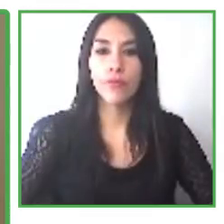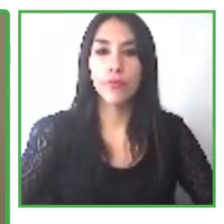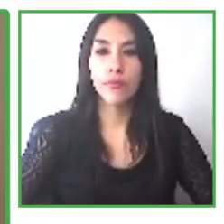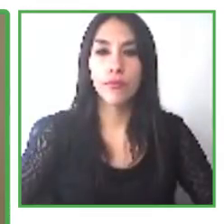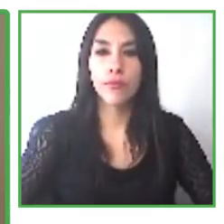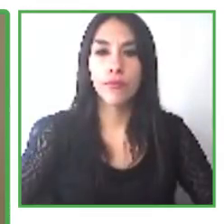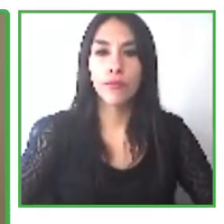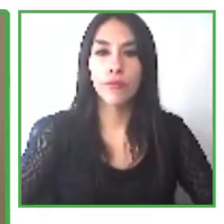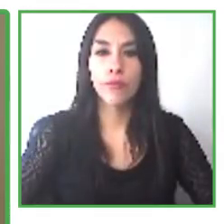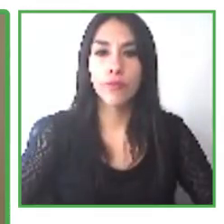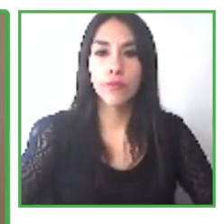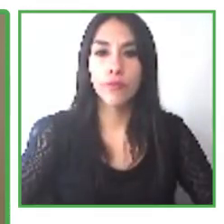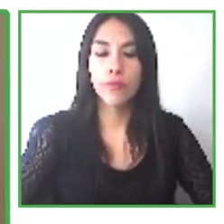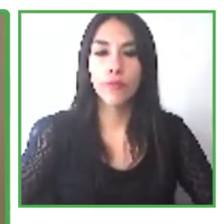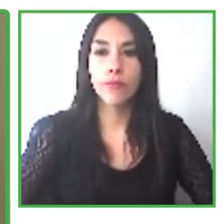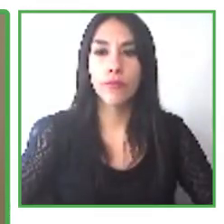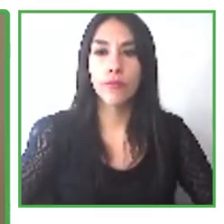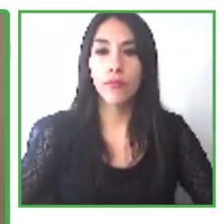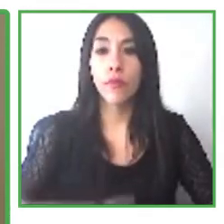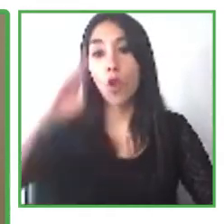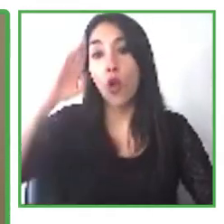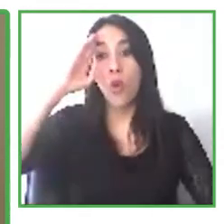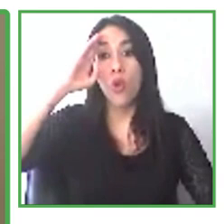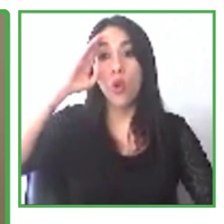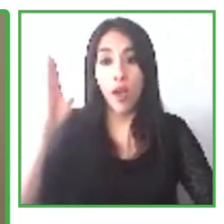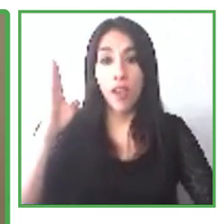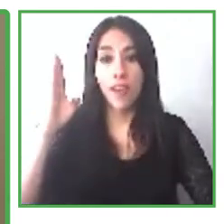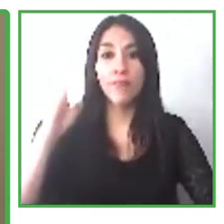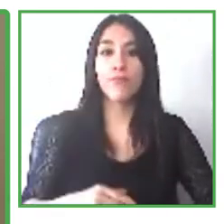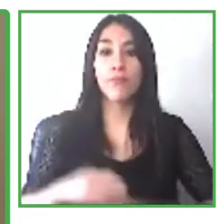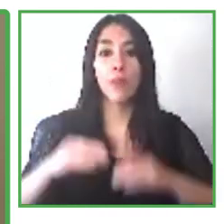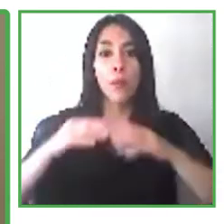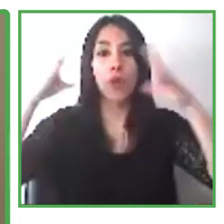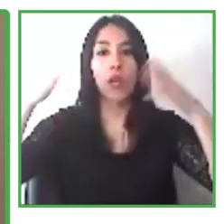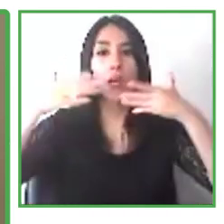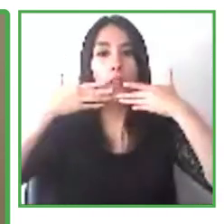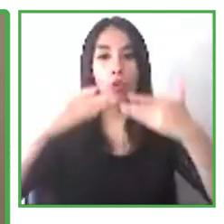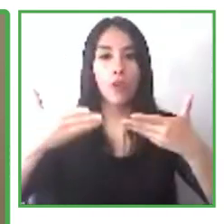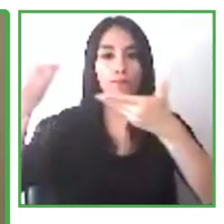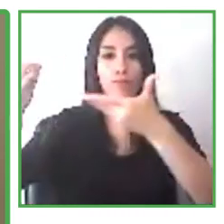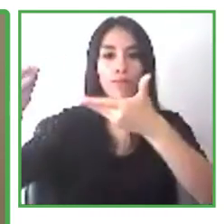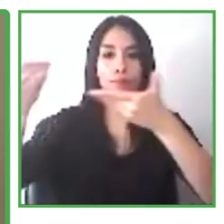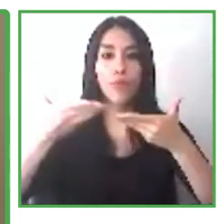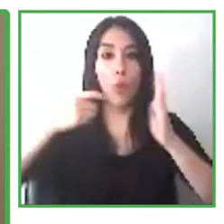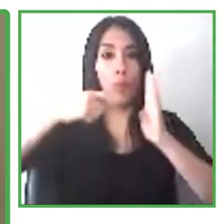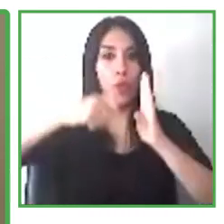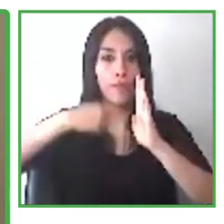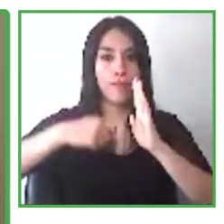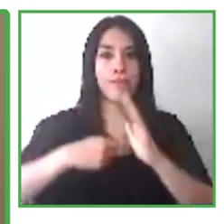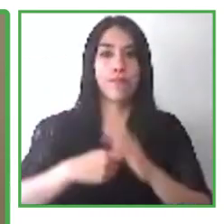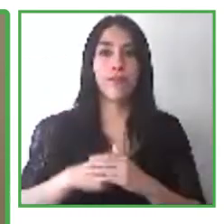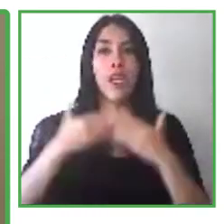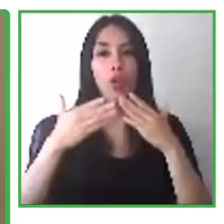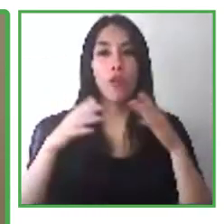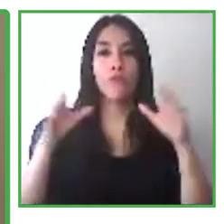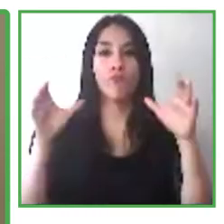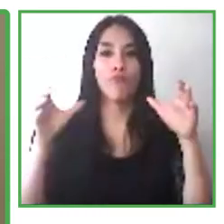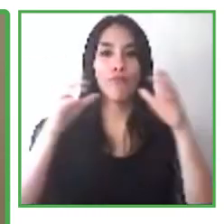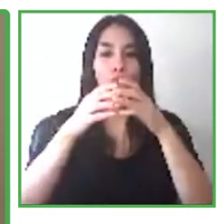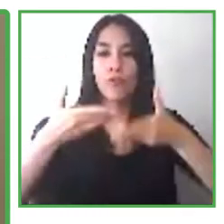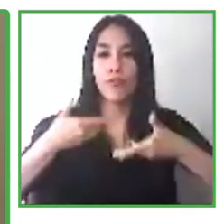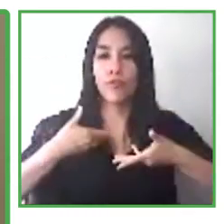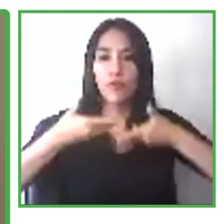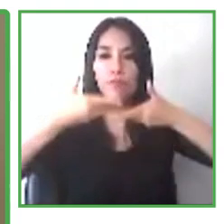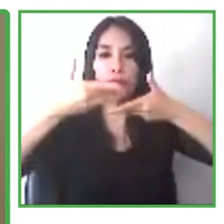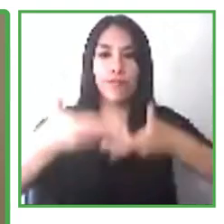Hello, thank you so much, Pat. And thank you to the entire Zaver project organization. We are very, very happy to